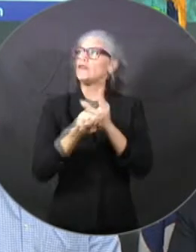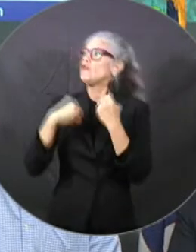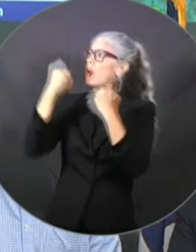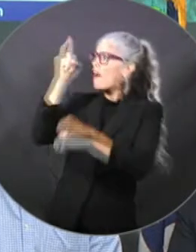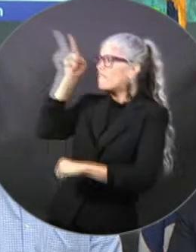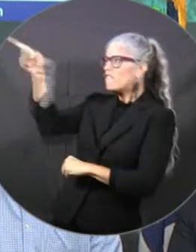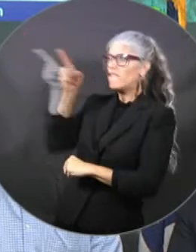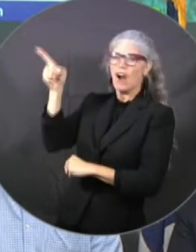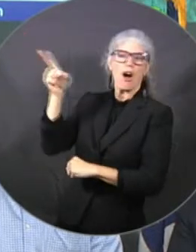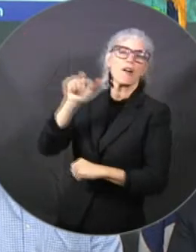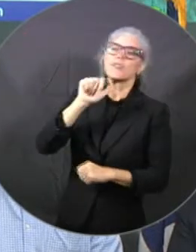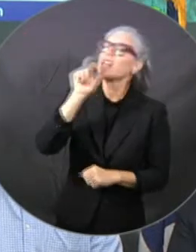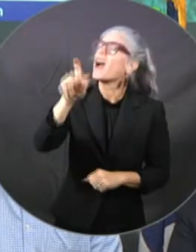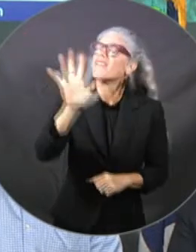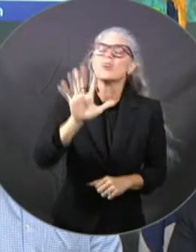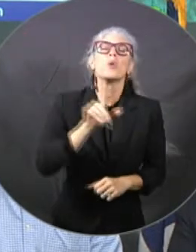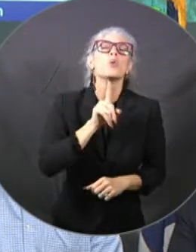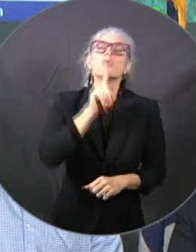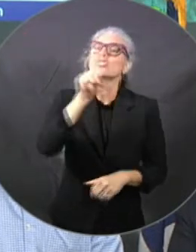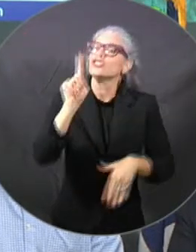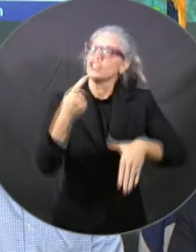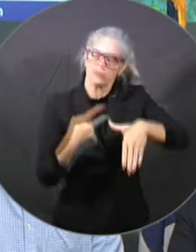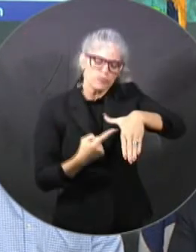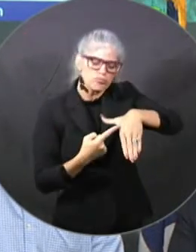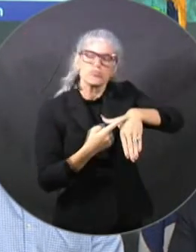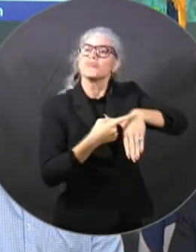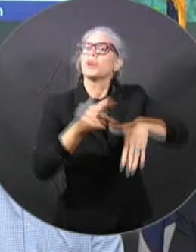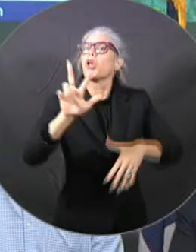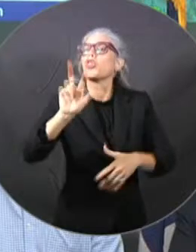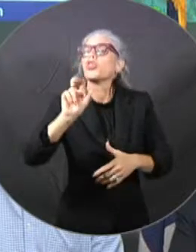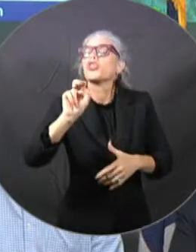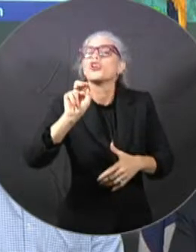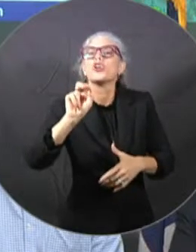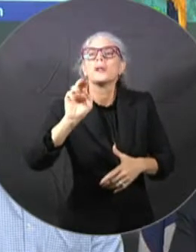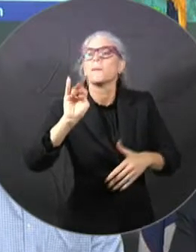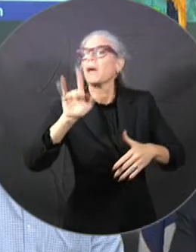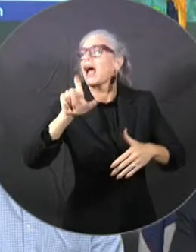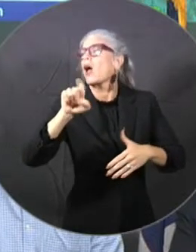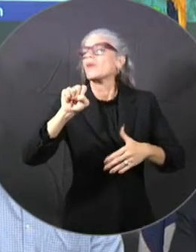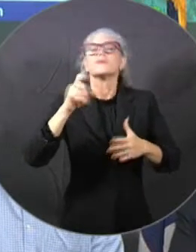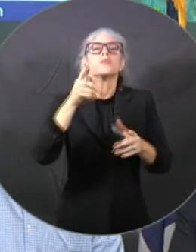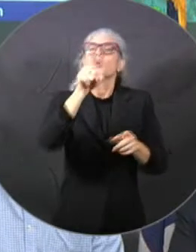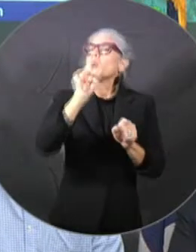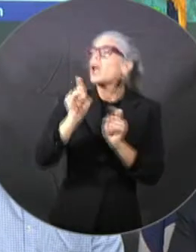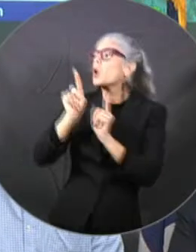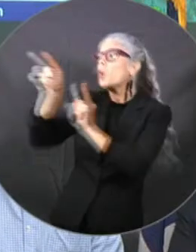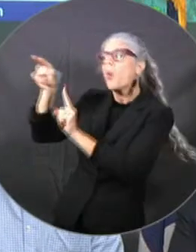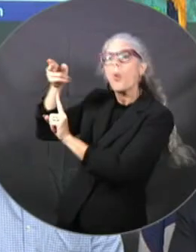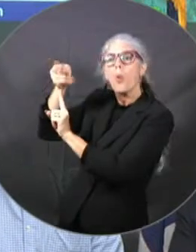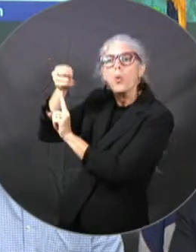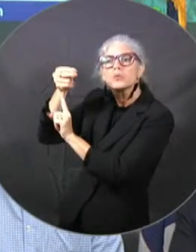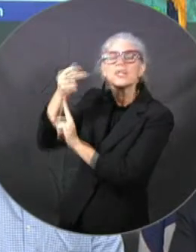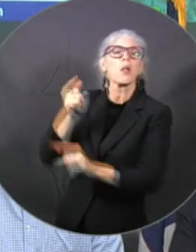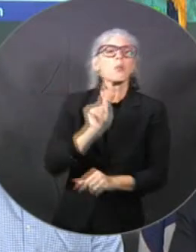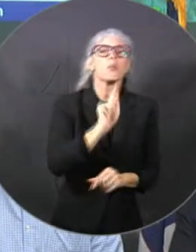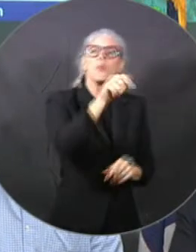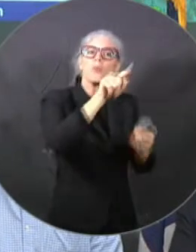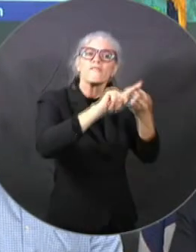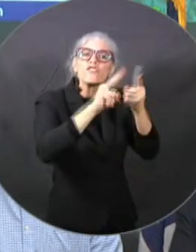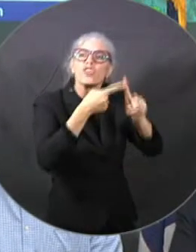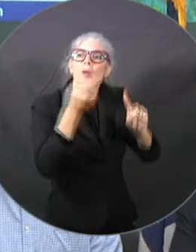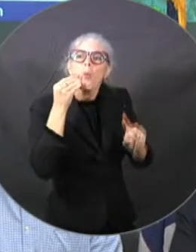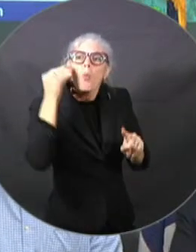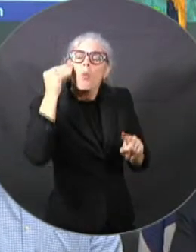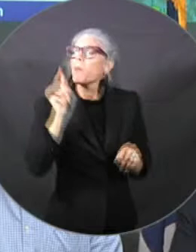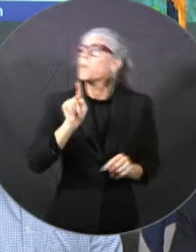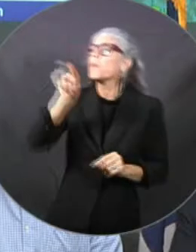shelter, to a hotel, to a friend's house, whatever works for you. And you'll be able to ride out the storm. The key is,